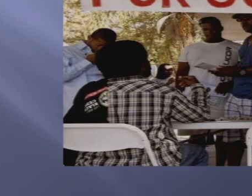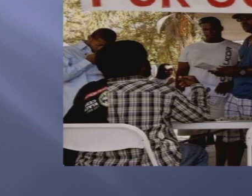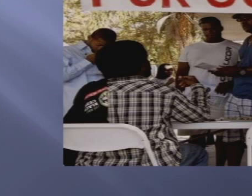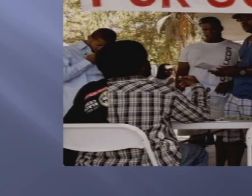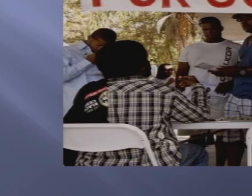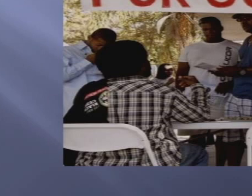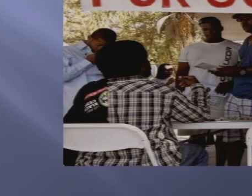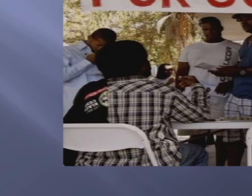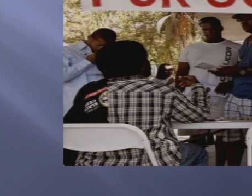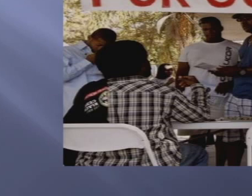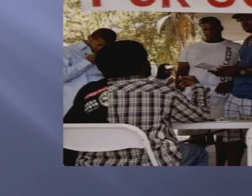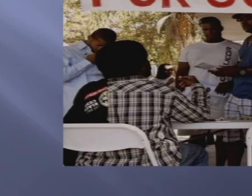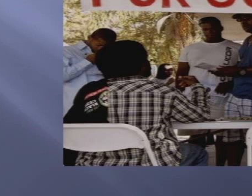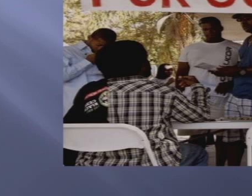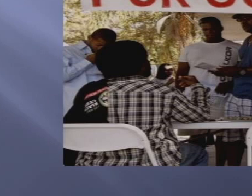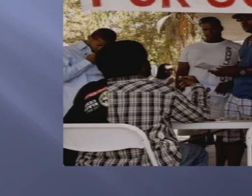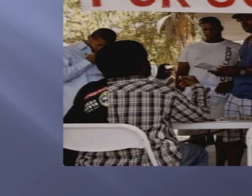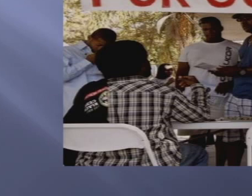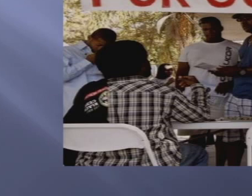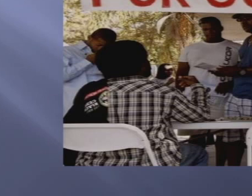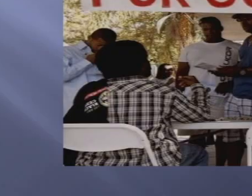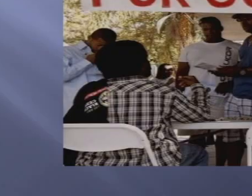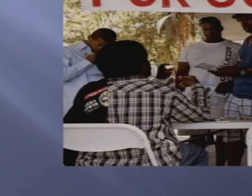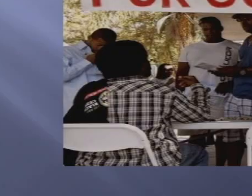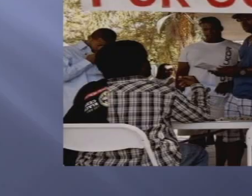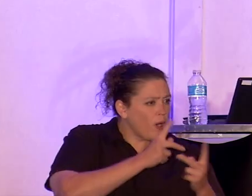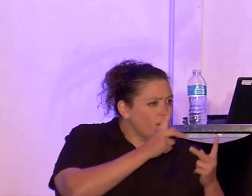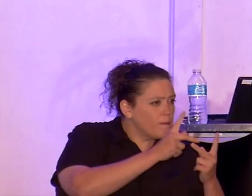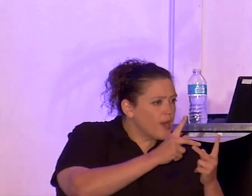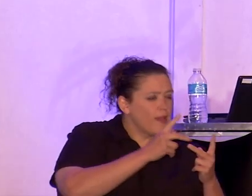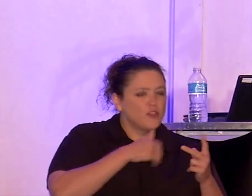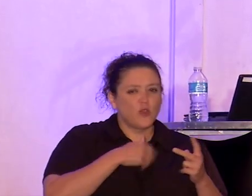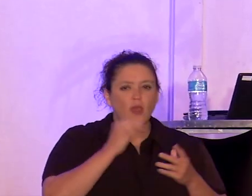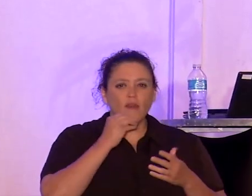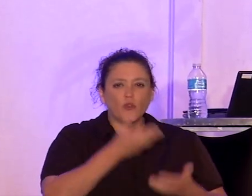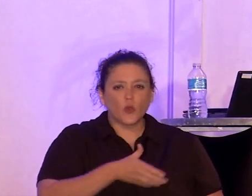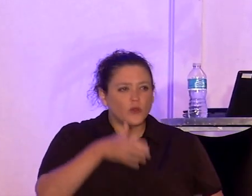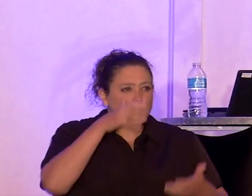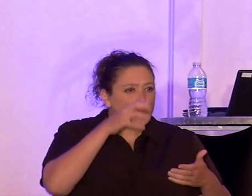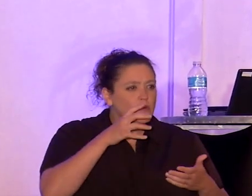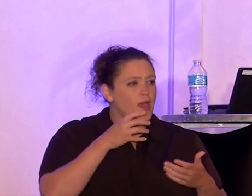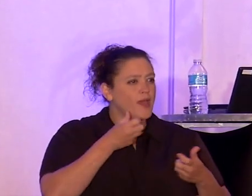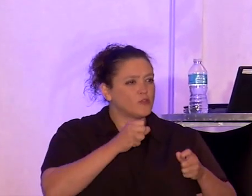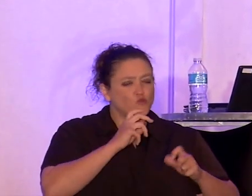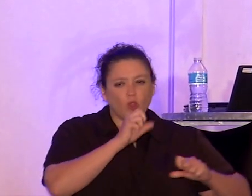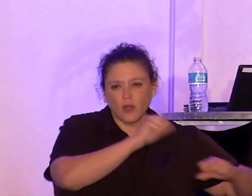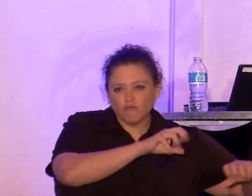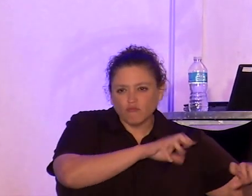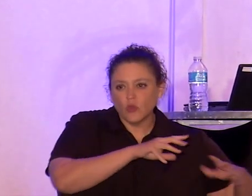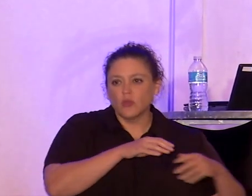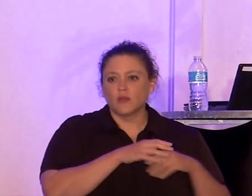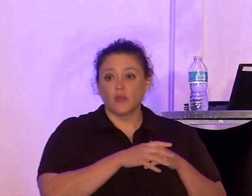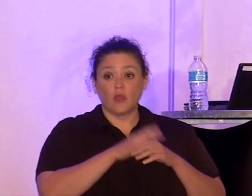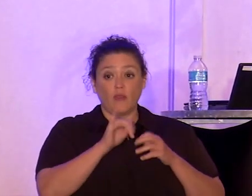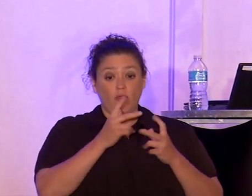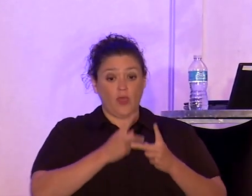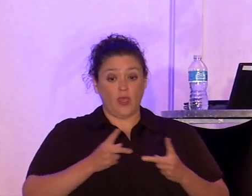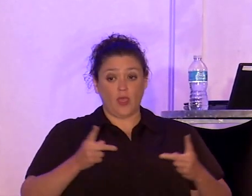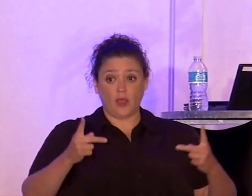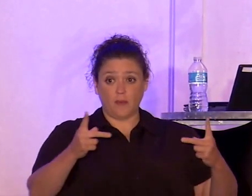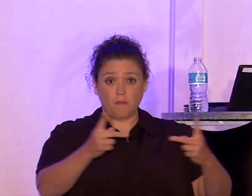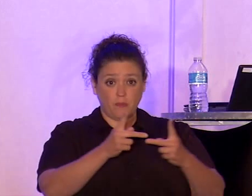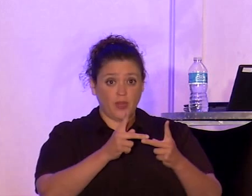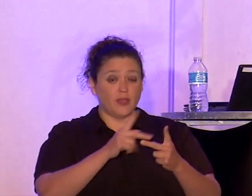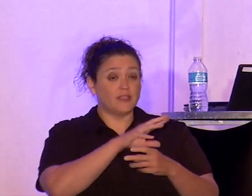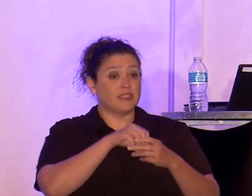dance to parking spots, the rustle of grocery bags, and runaway shopping carts. On this hallow plot of blacktop